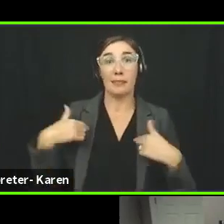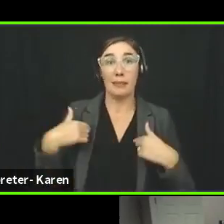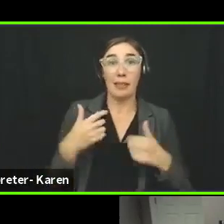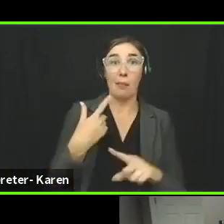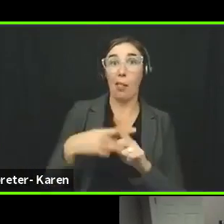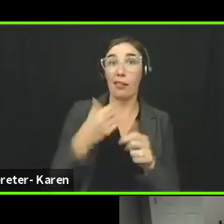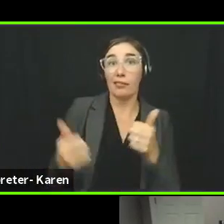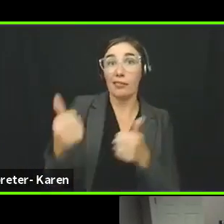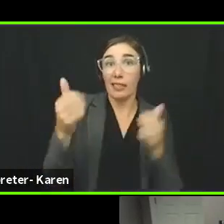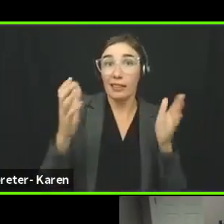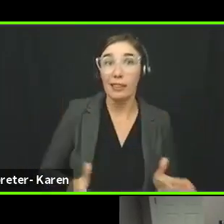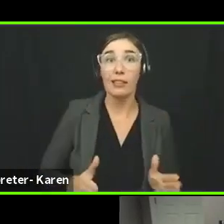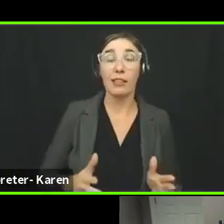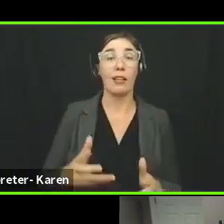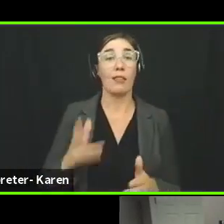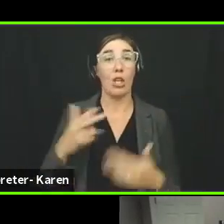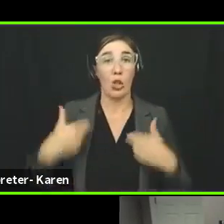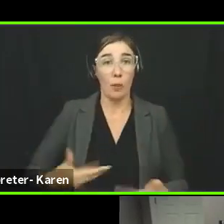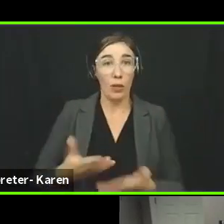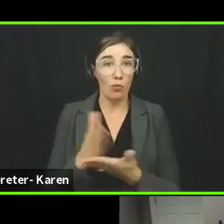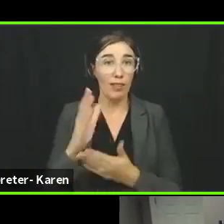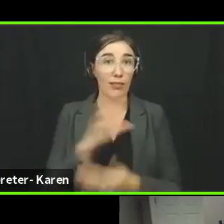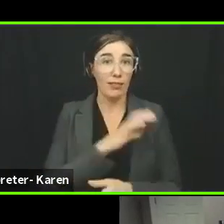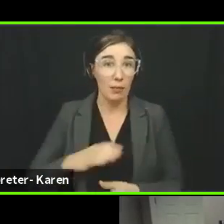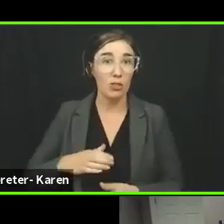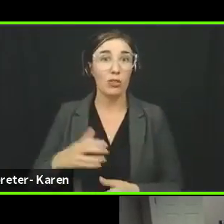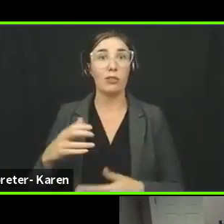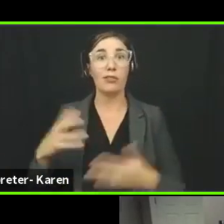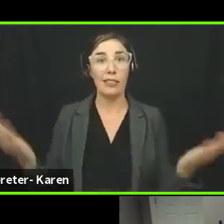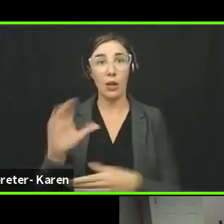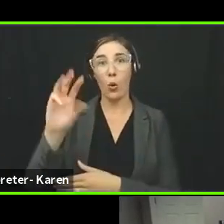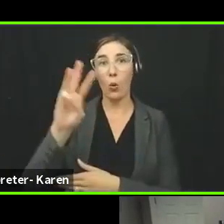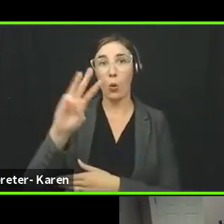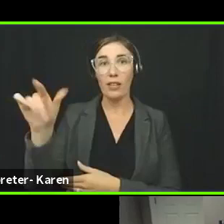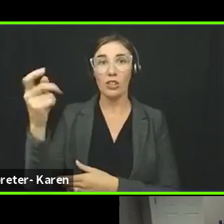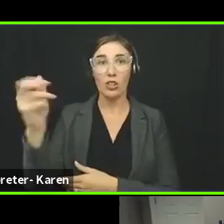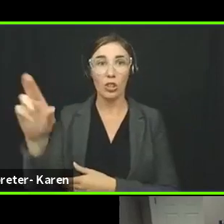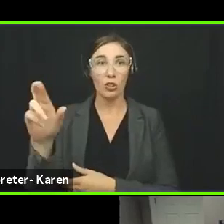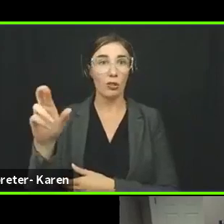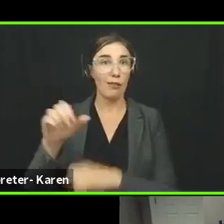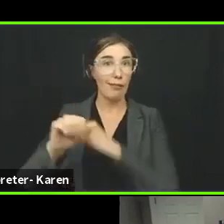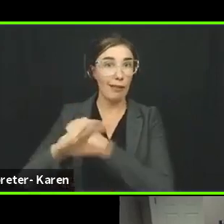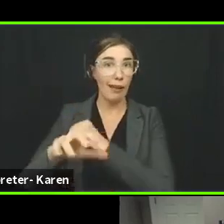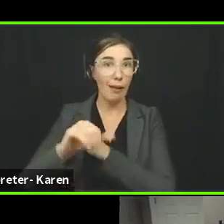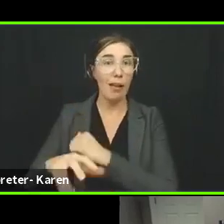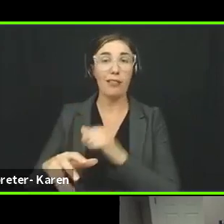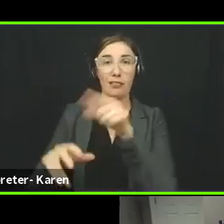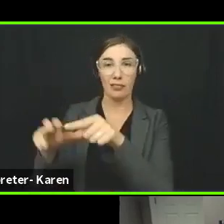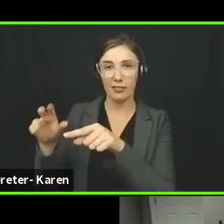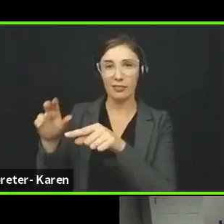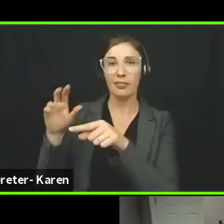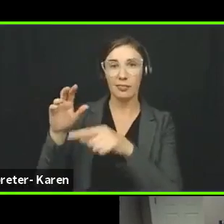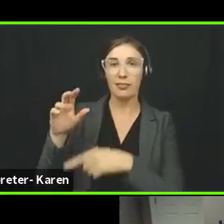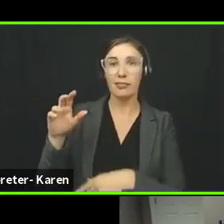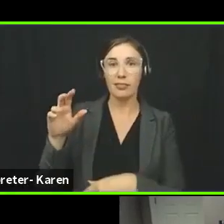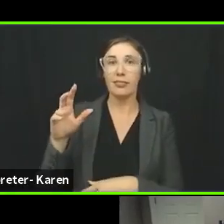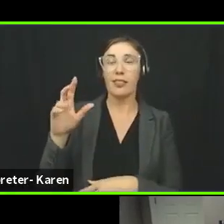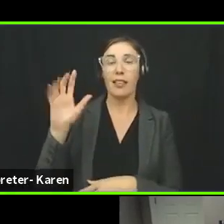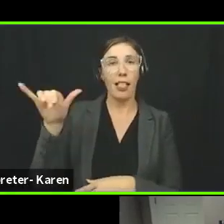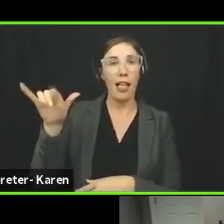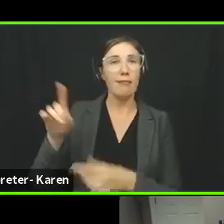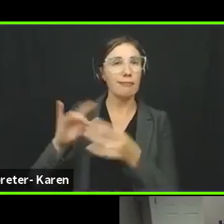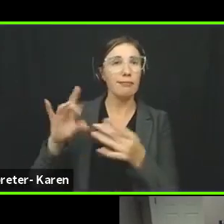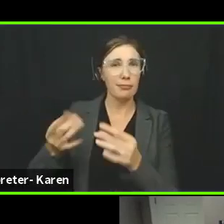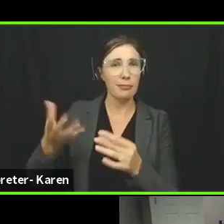Westchester campaign. And I think to Josh referenced it earlier, it really is about trying to